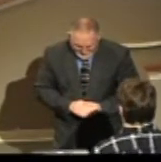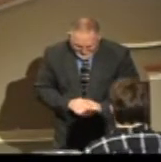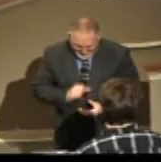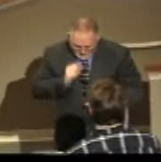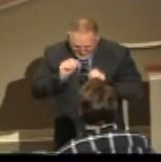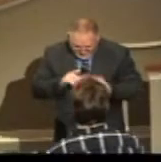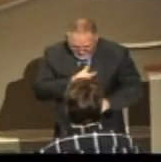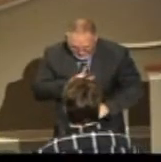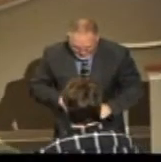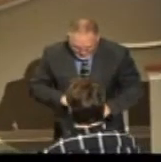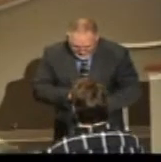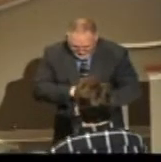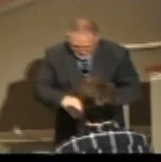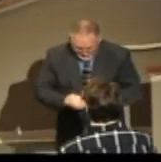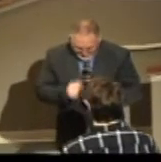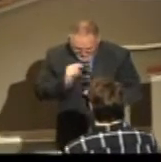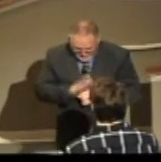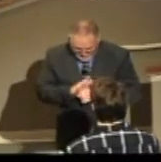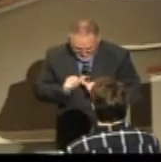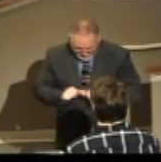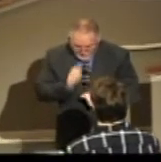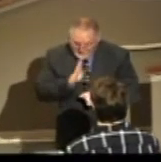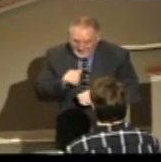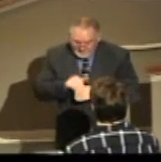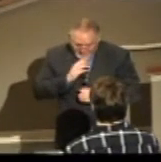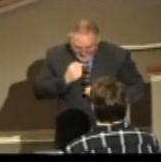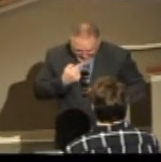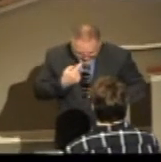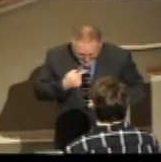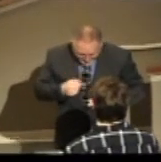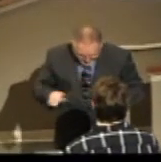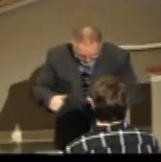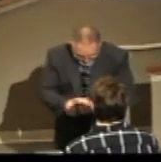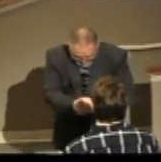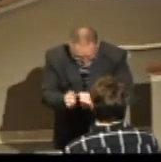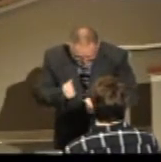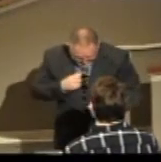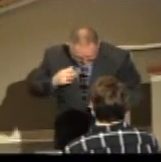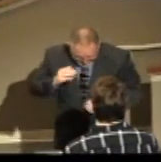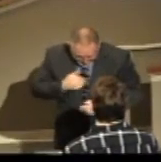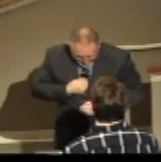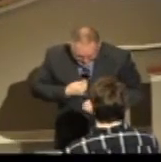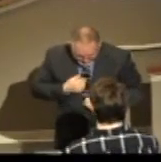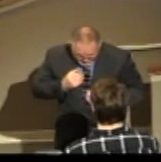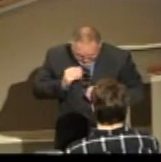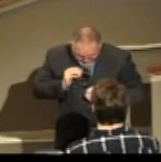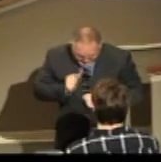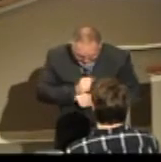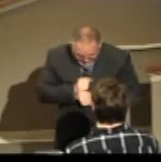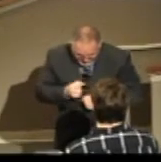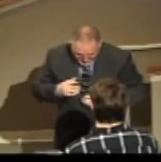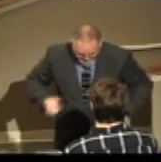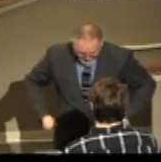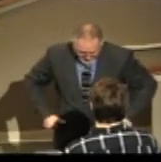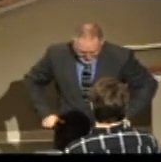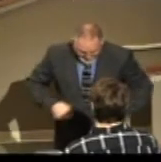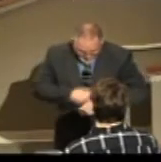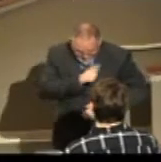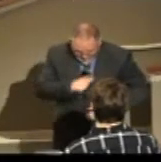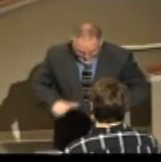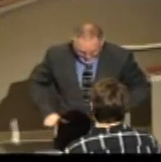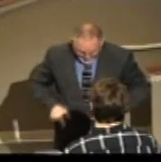I will bless the Lord at all times. His praise shall continually be in my mouth. My soul shall make her boast of the Lord.